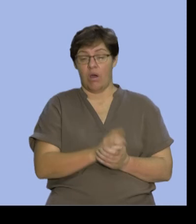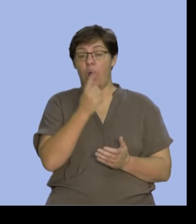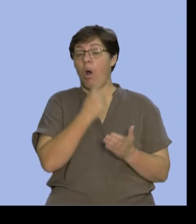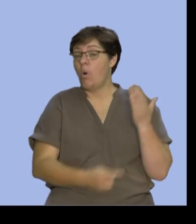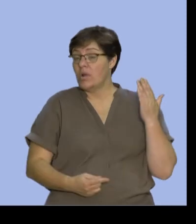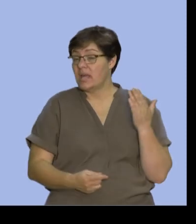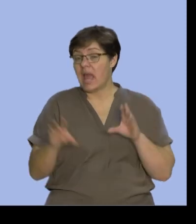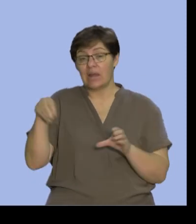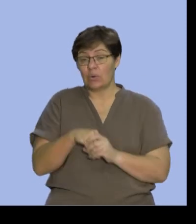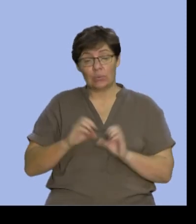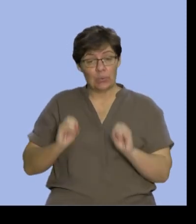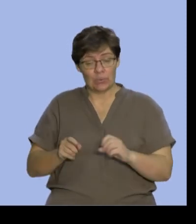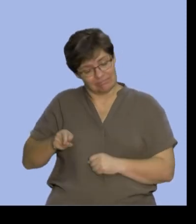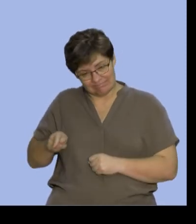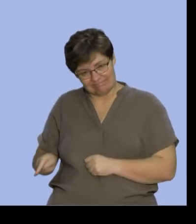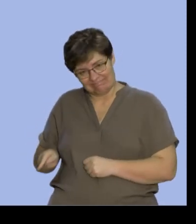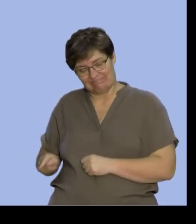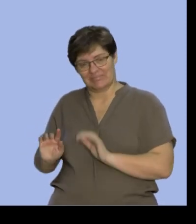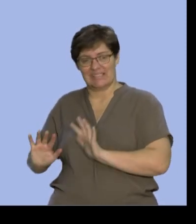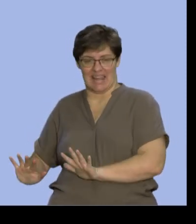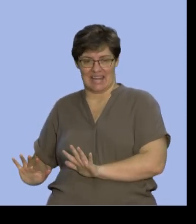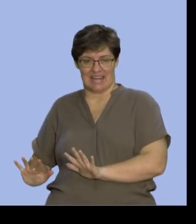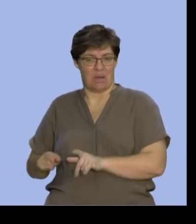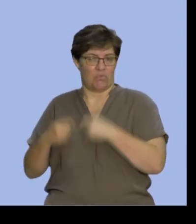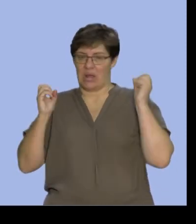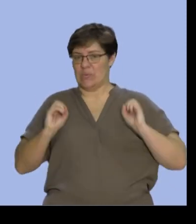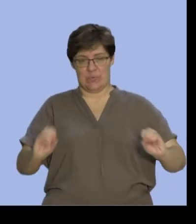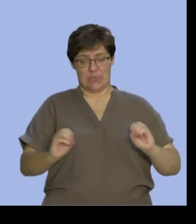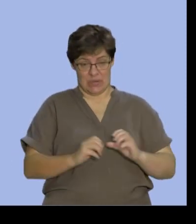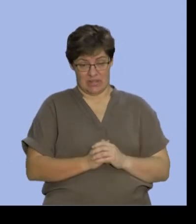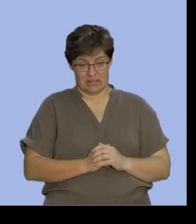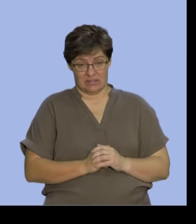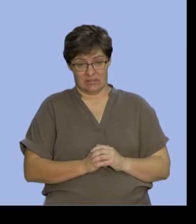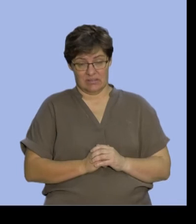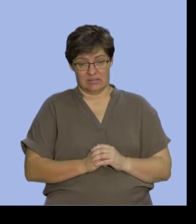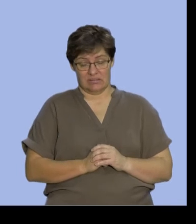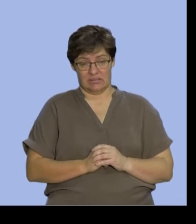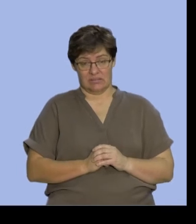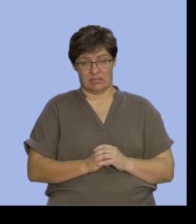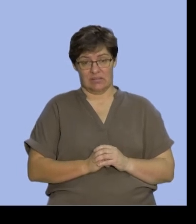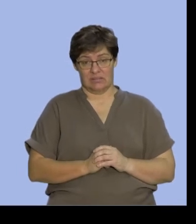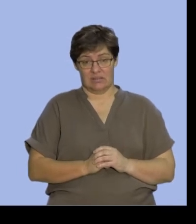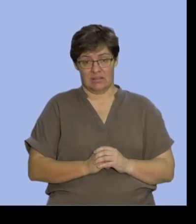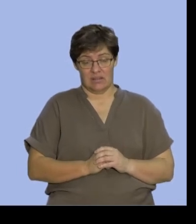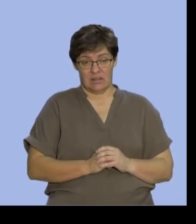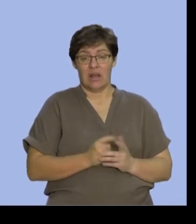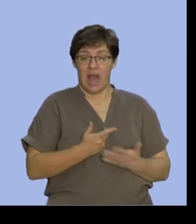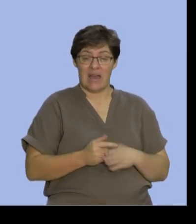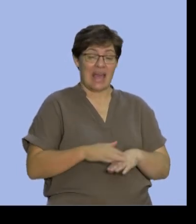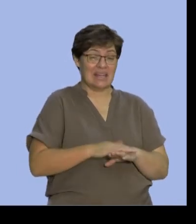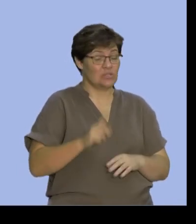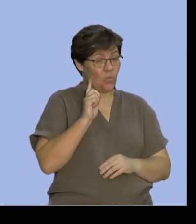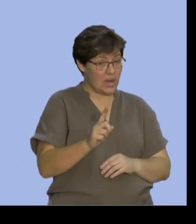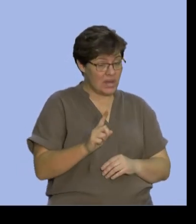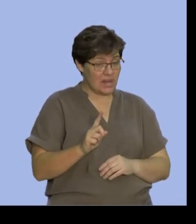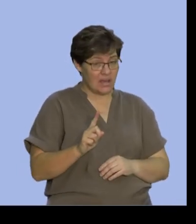included are those ones that didn't break anything. So the ones that broke at least one is